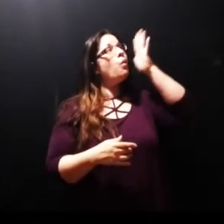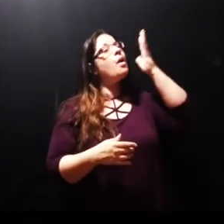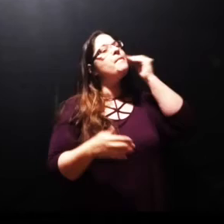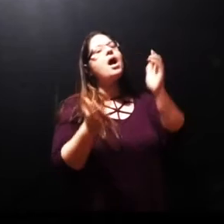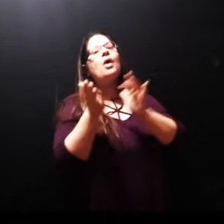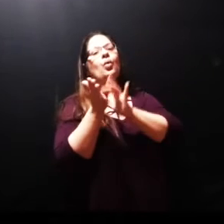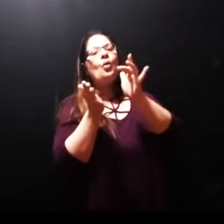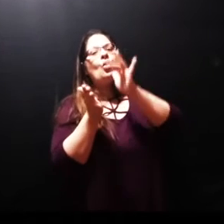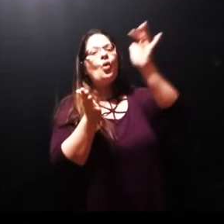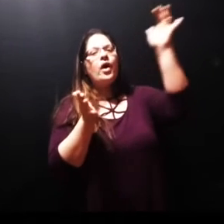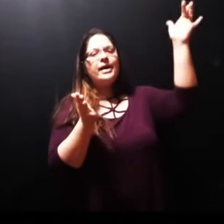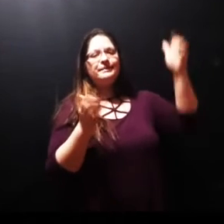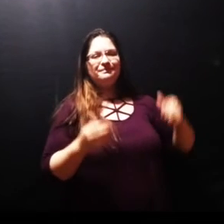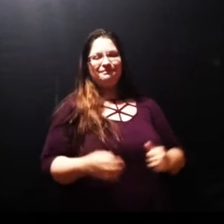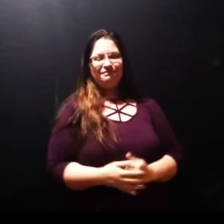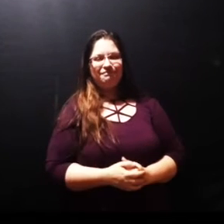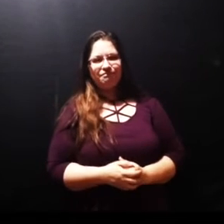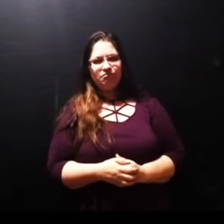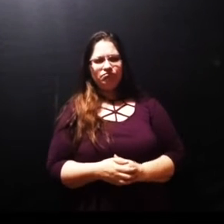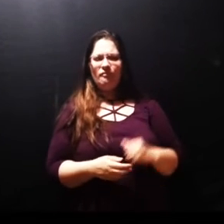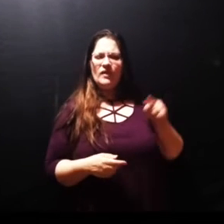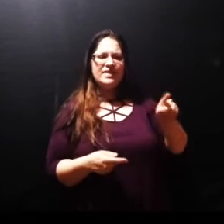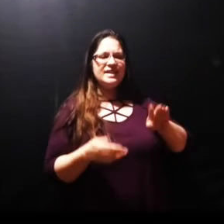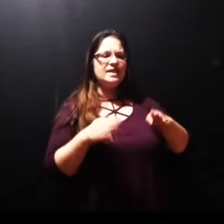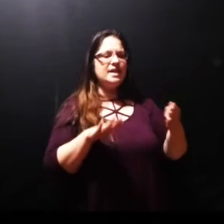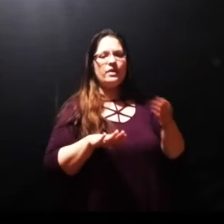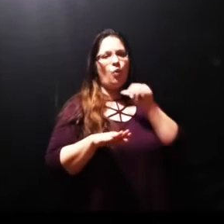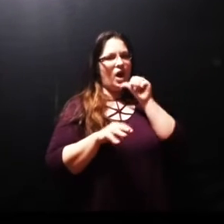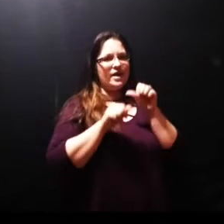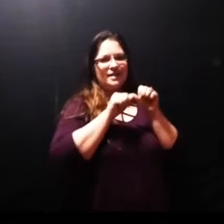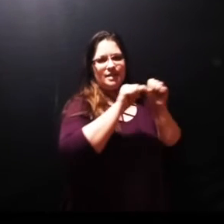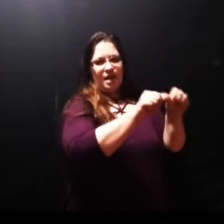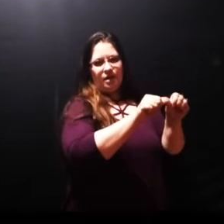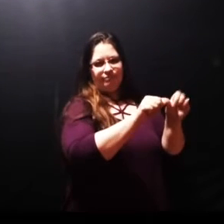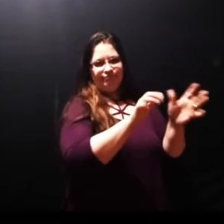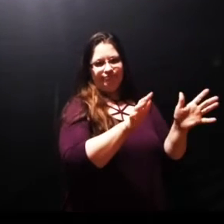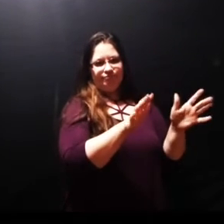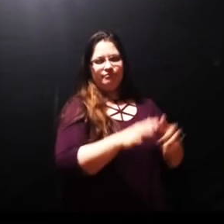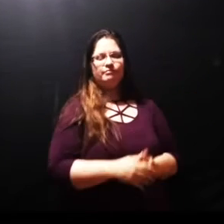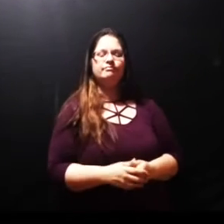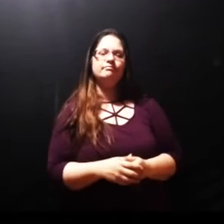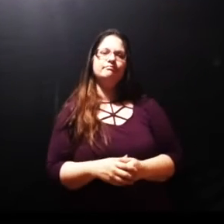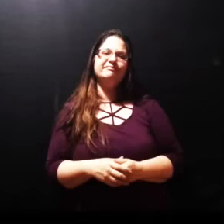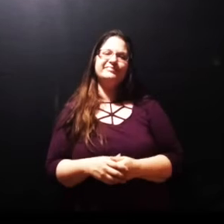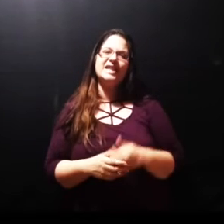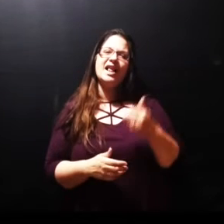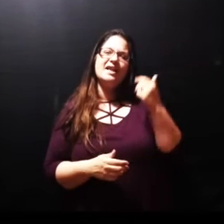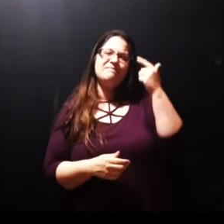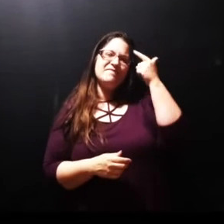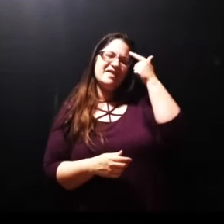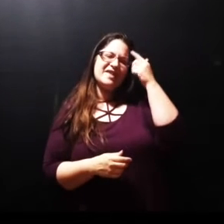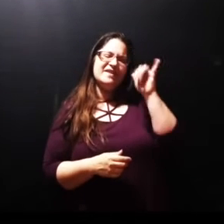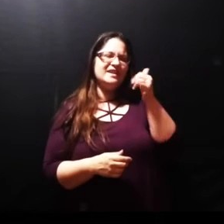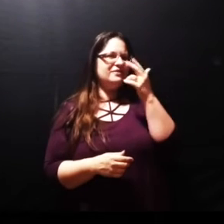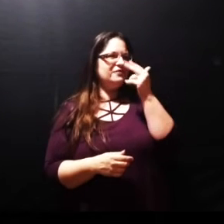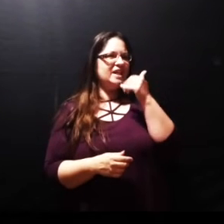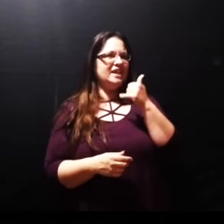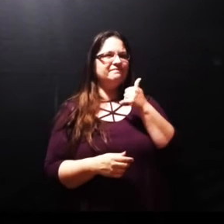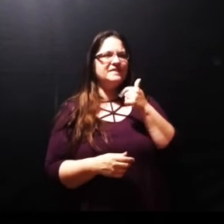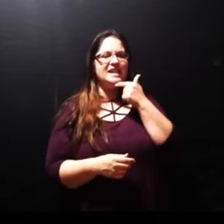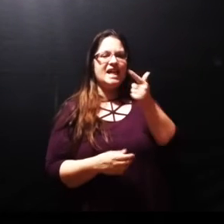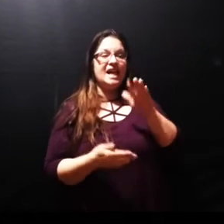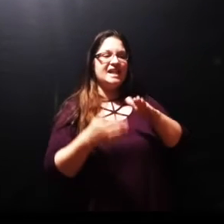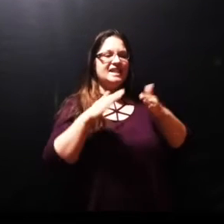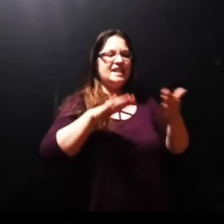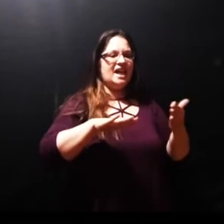about this situation he knows about the sickness and Jesus said this death is not permanent I think that's kind of funny connecting